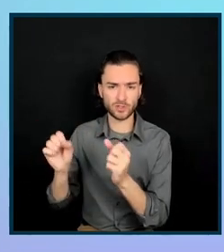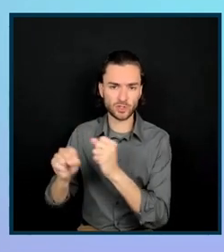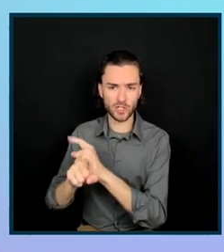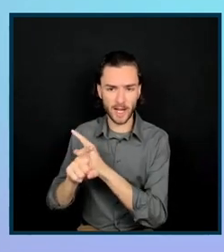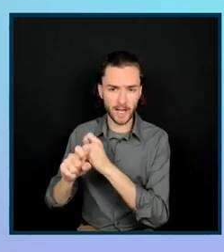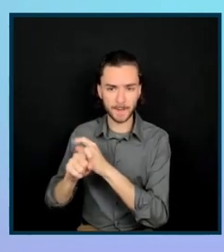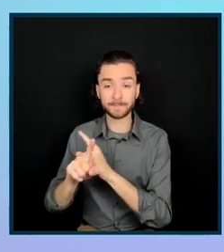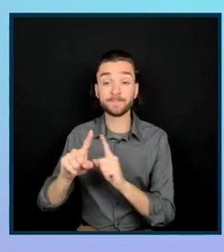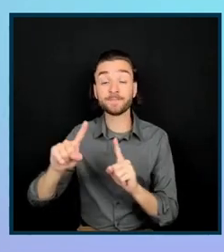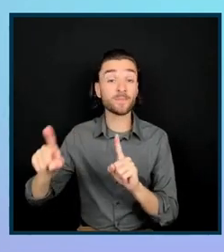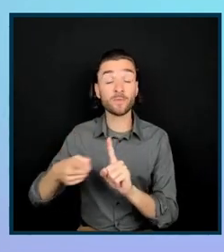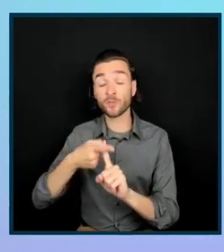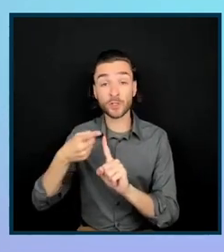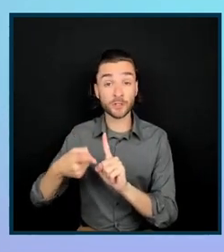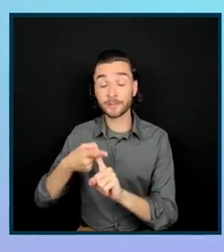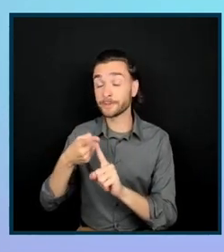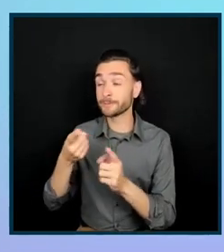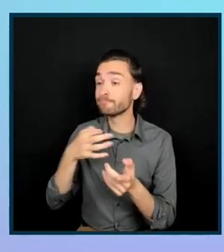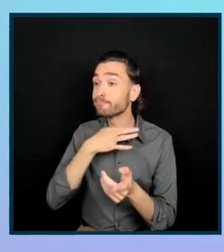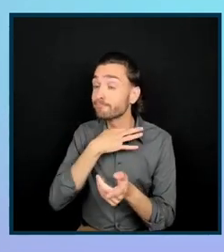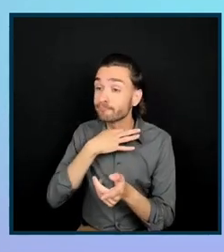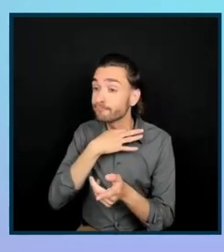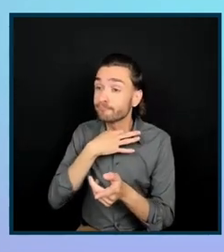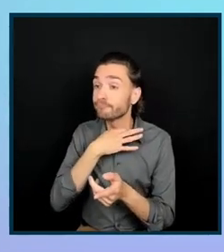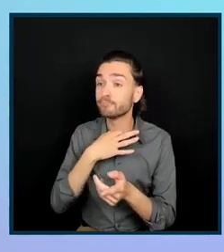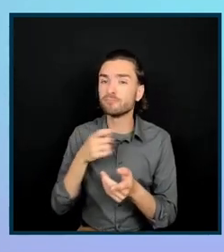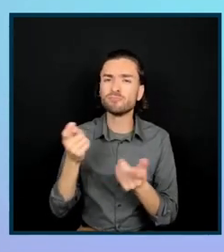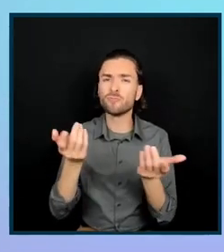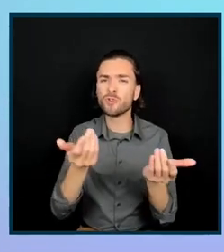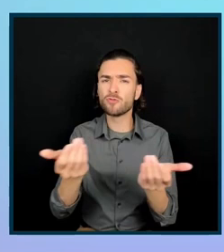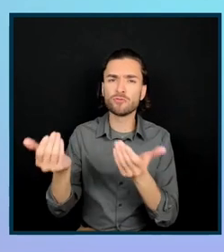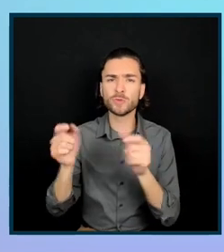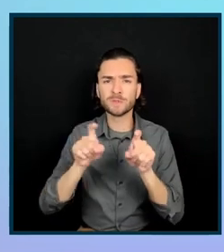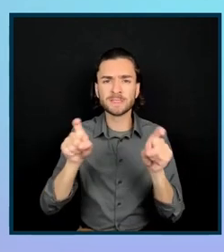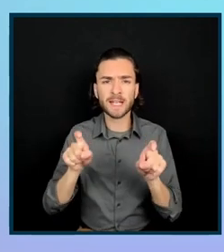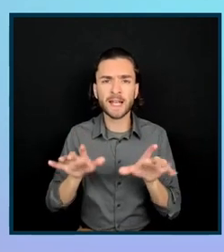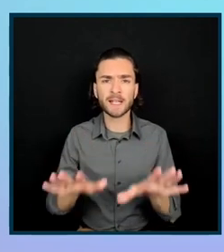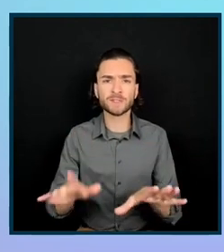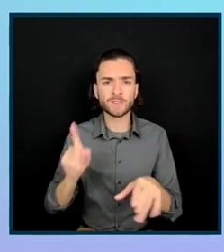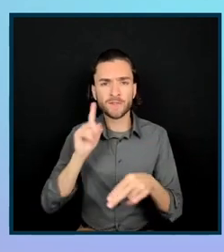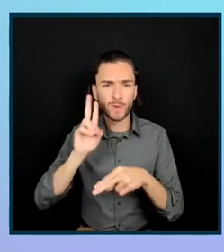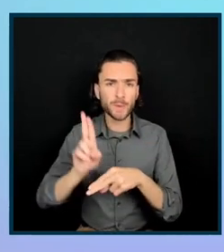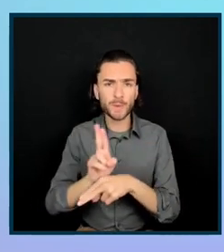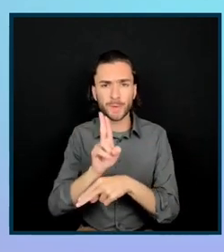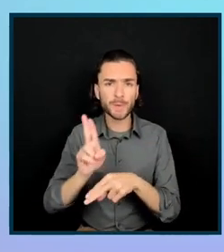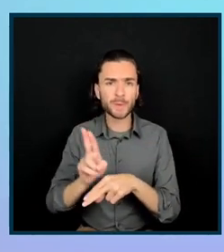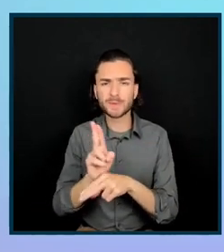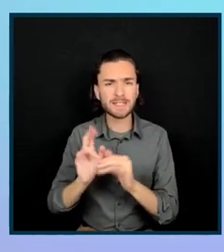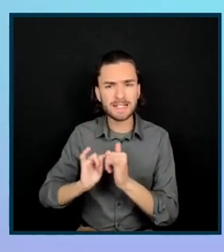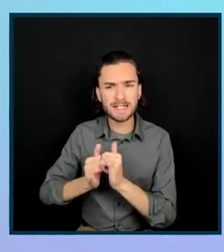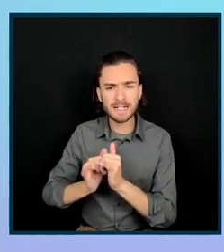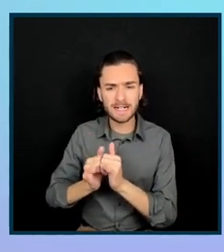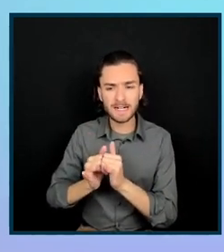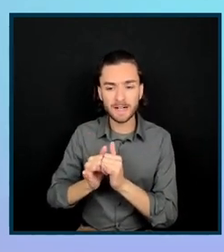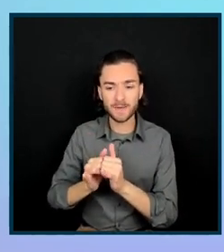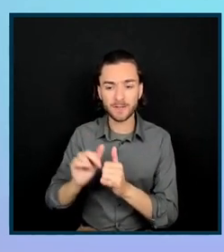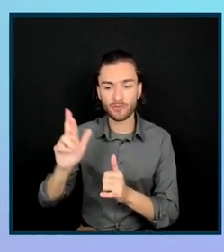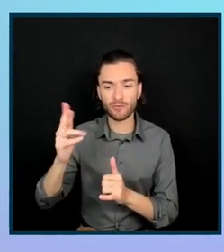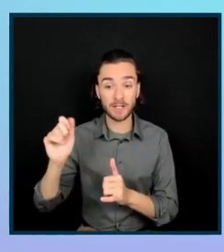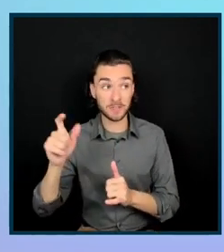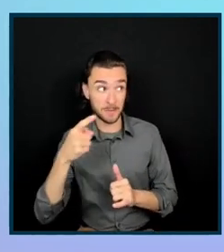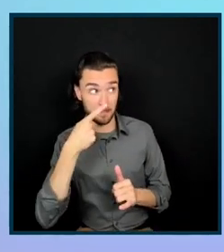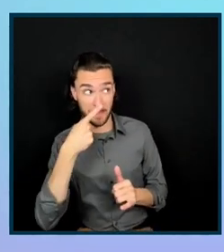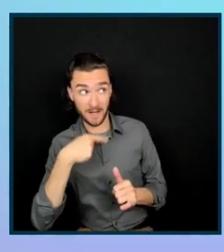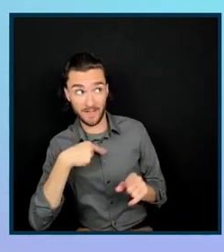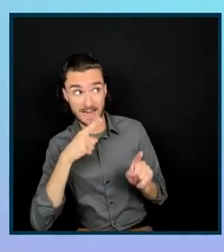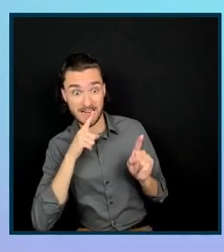question I have here is, how did you recruit your testers for usability testing? Do you mind if I take this one, Devin?